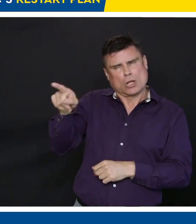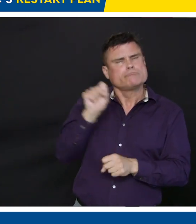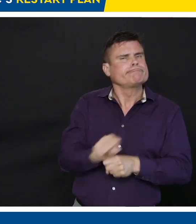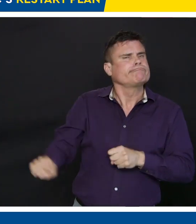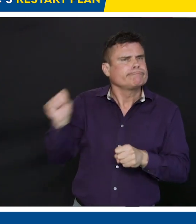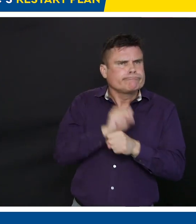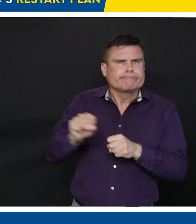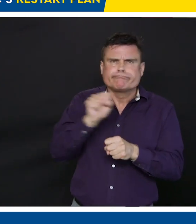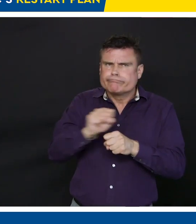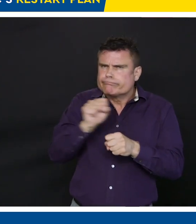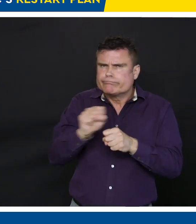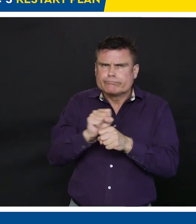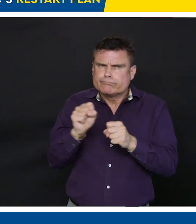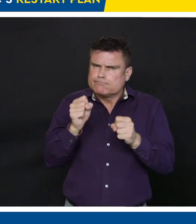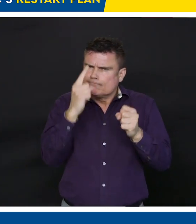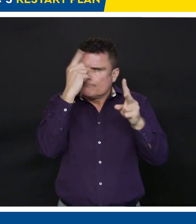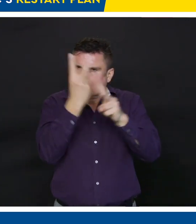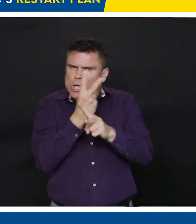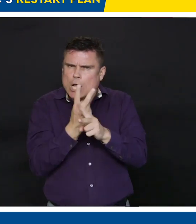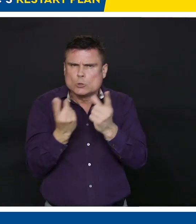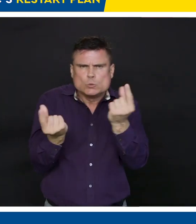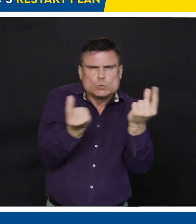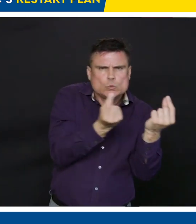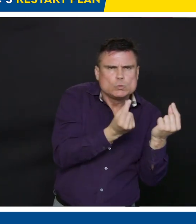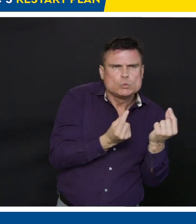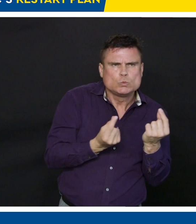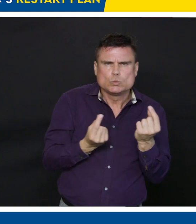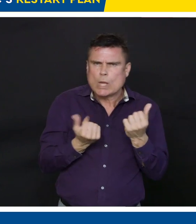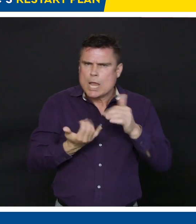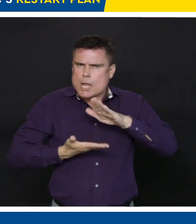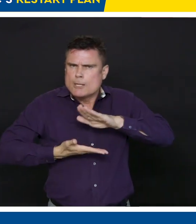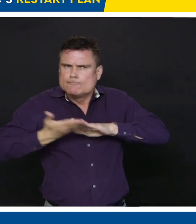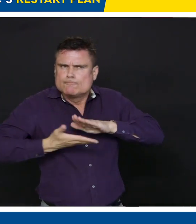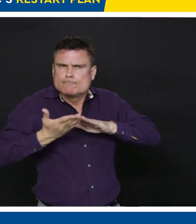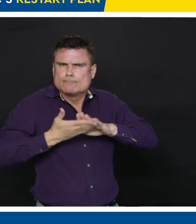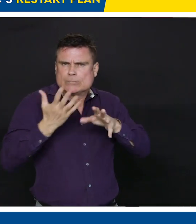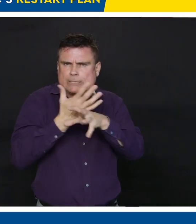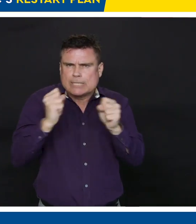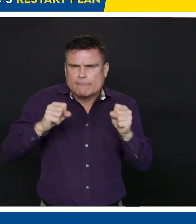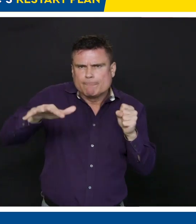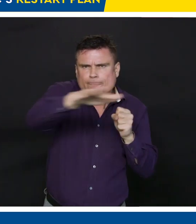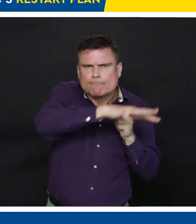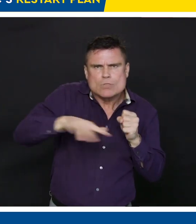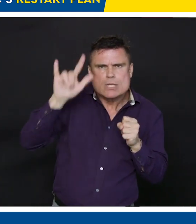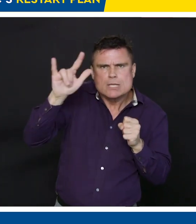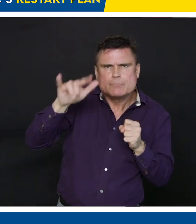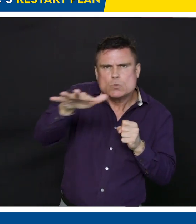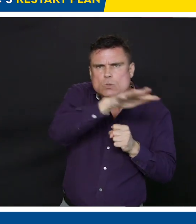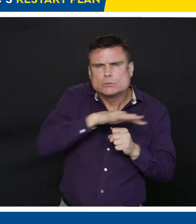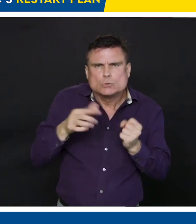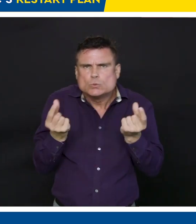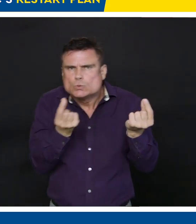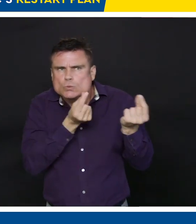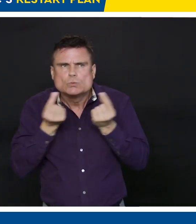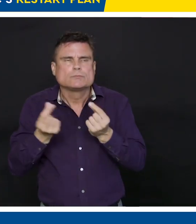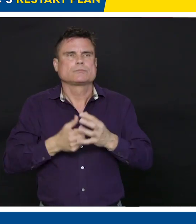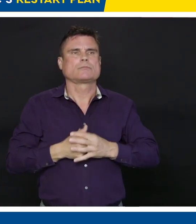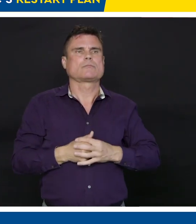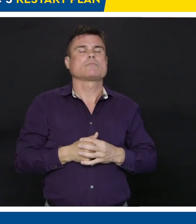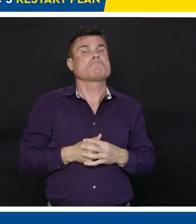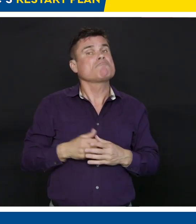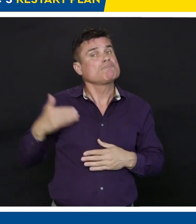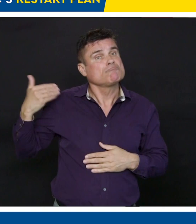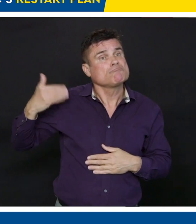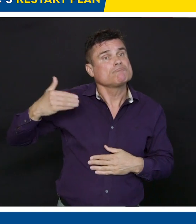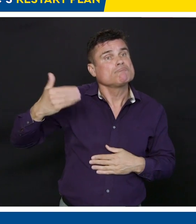to safely operate. I don't know how many images we've seen oftentimes during holidays, certainly at Christmas, where